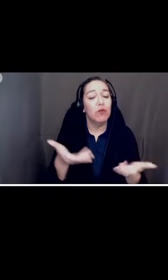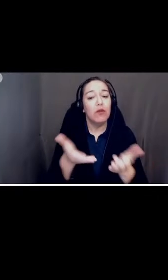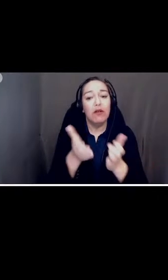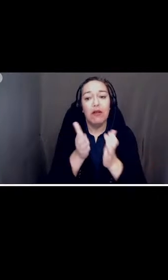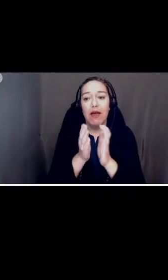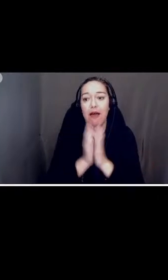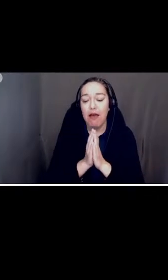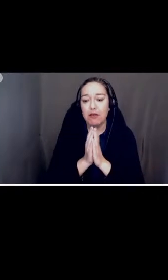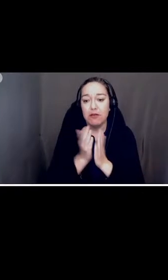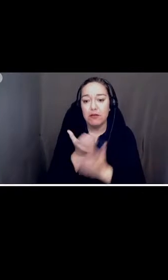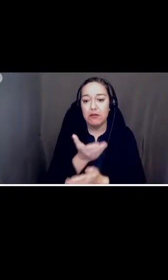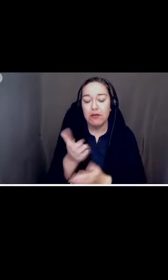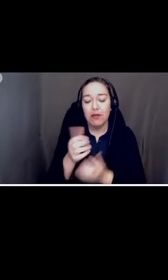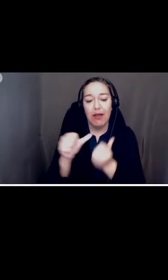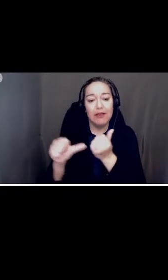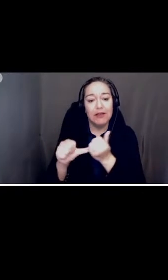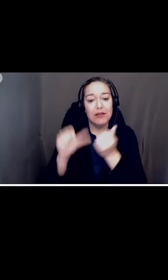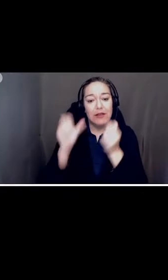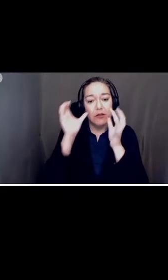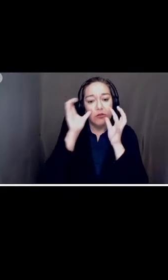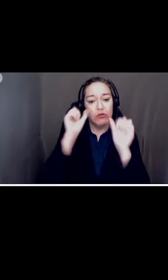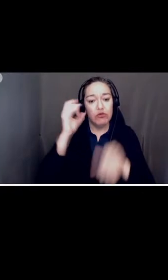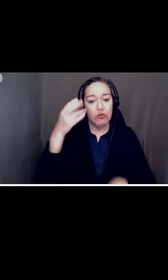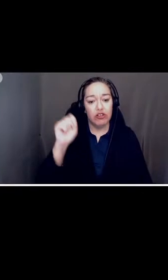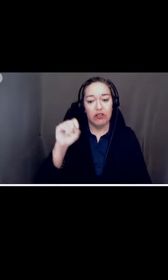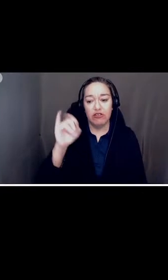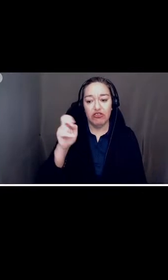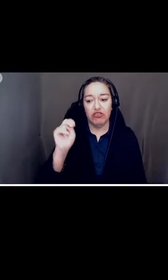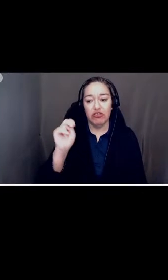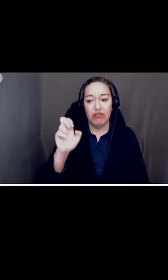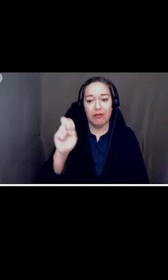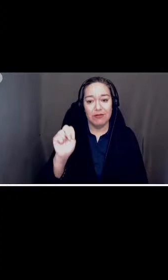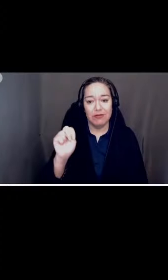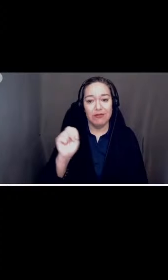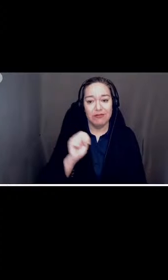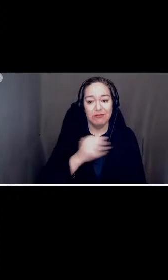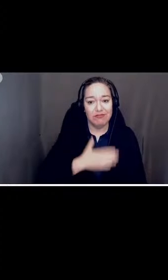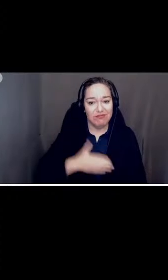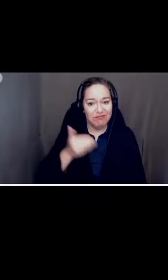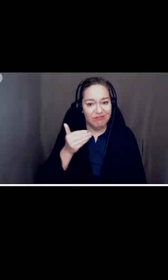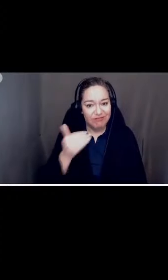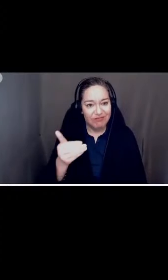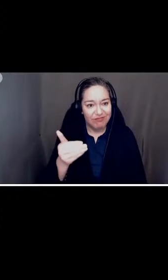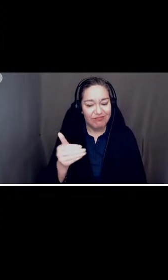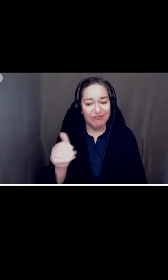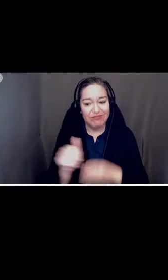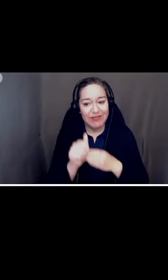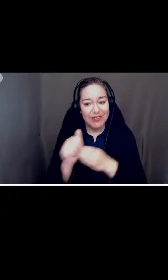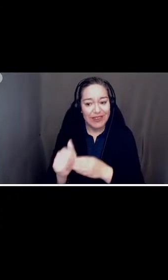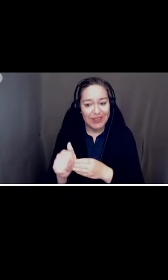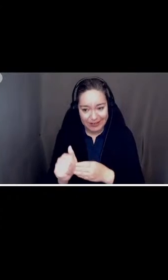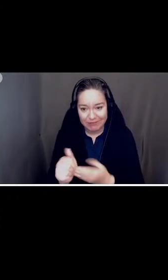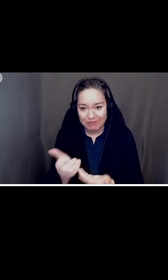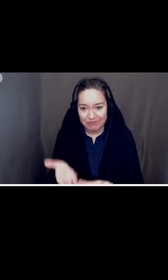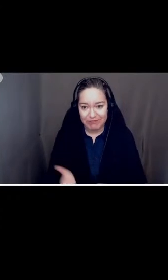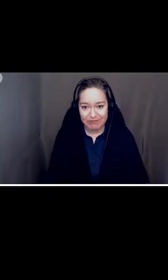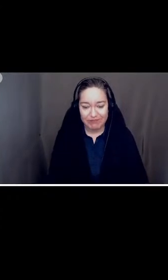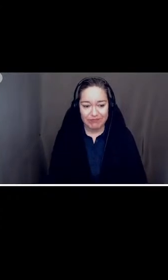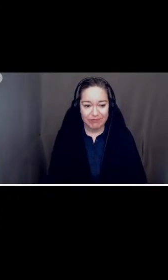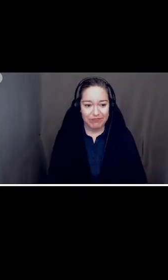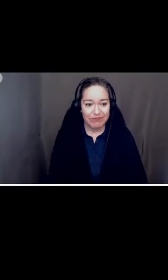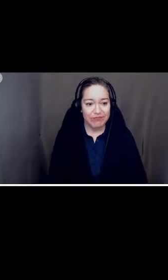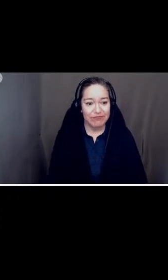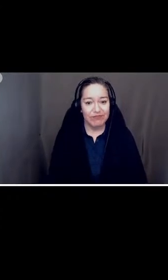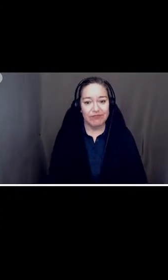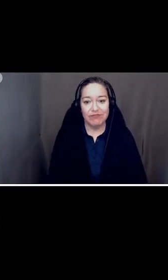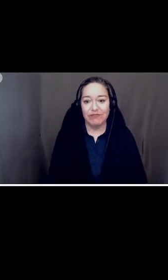if Assistant Superintendent Jensen would please lead us in the Pledge of Allegiance. Be so kind. Will